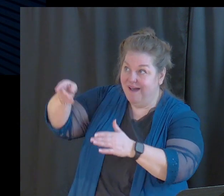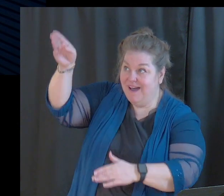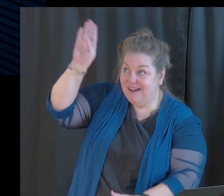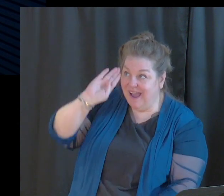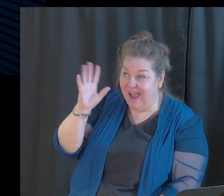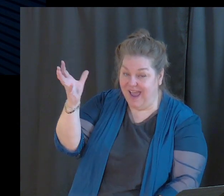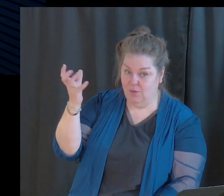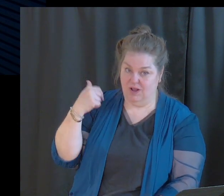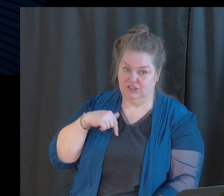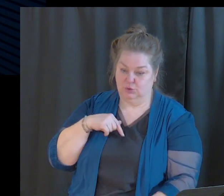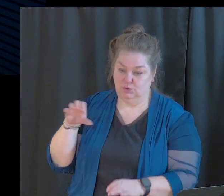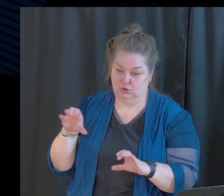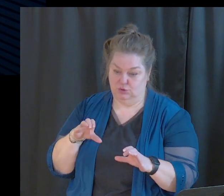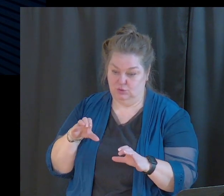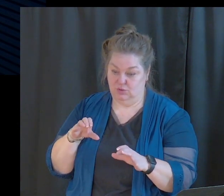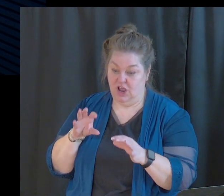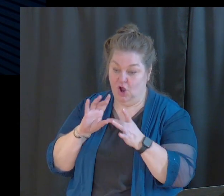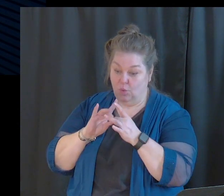from his word,